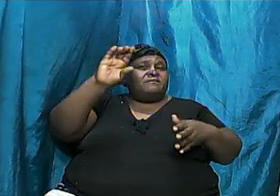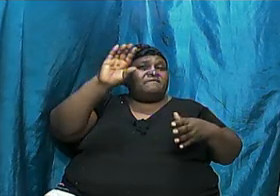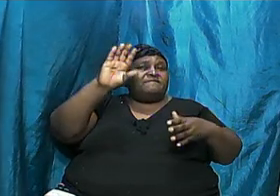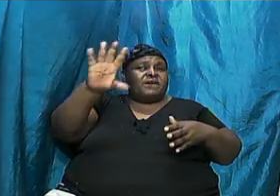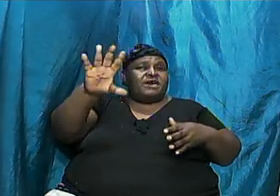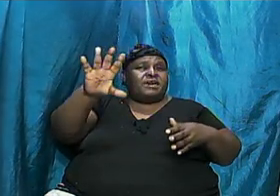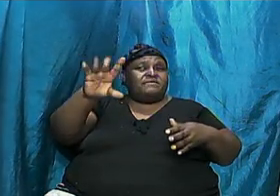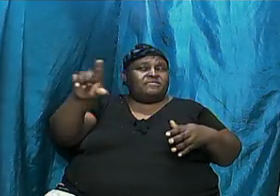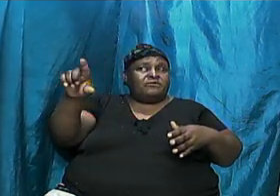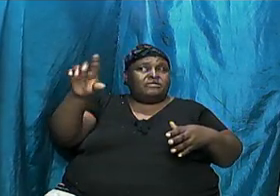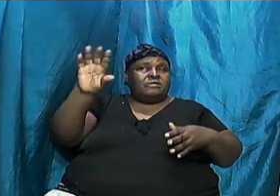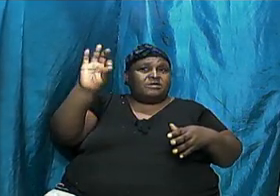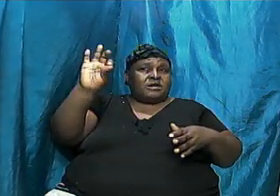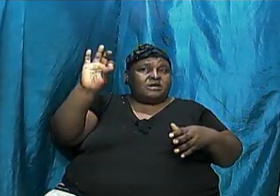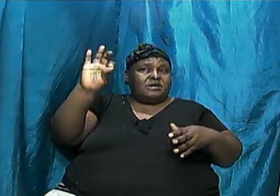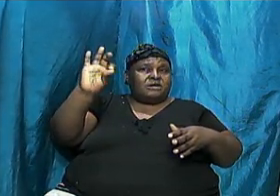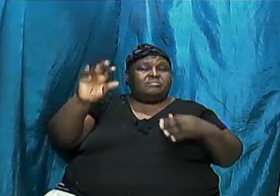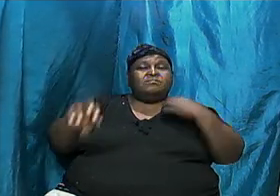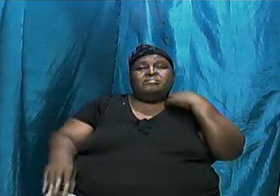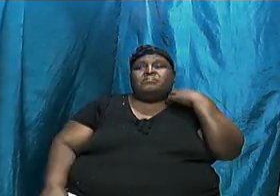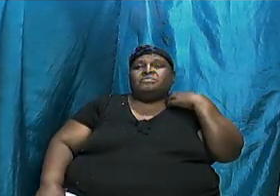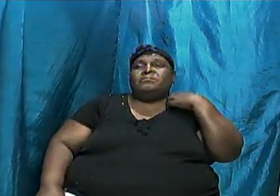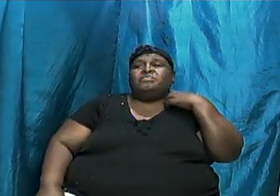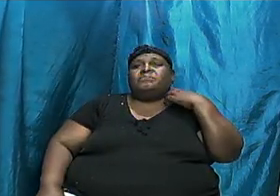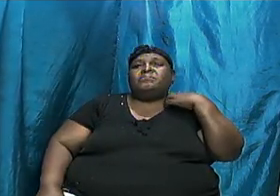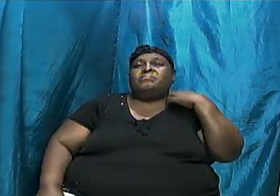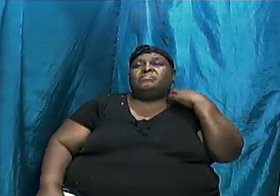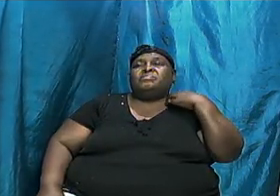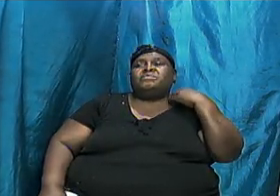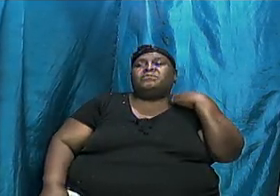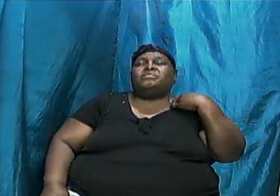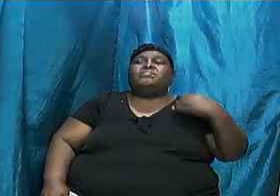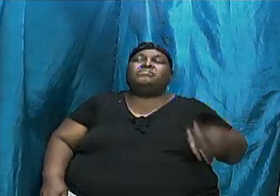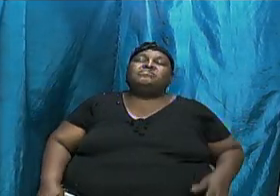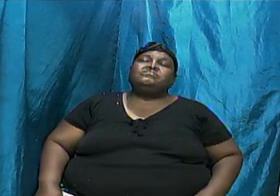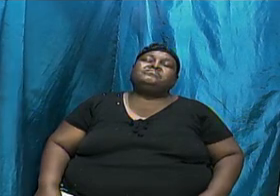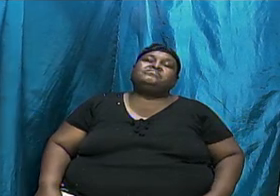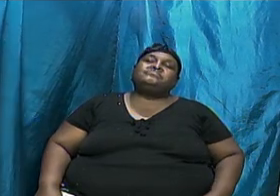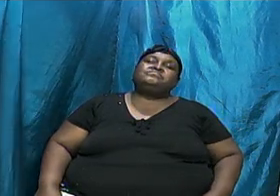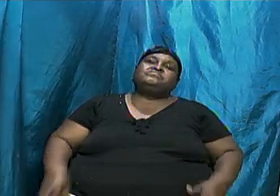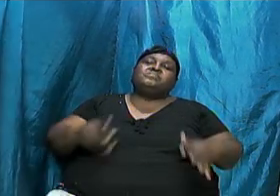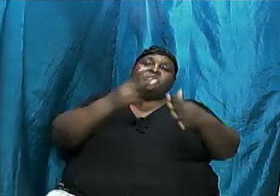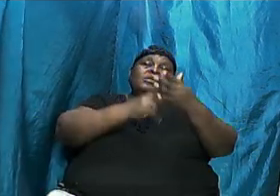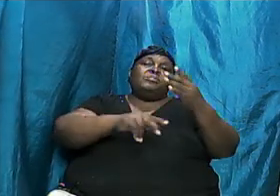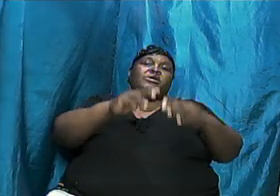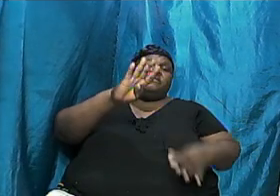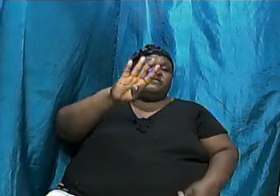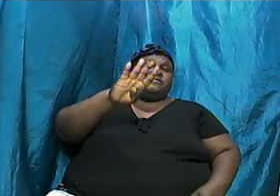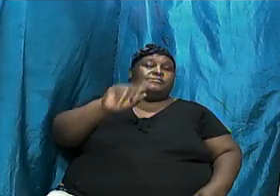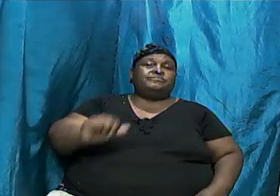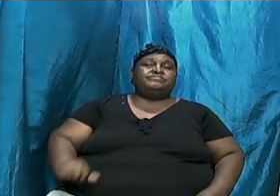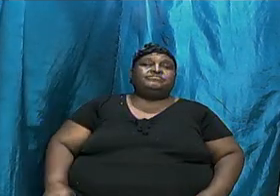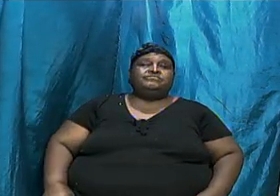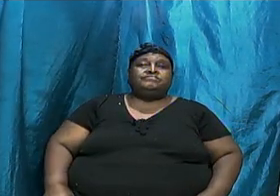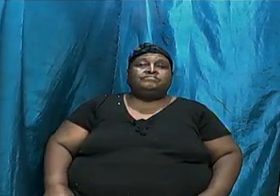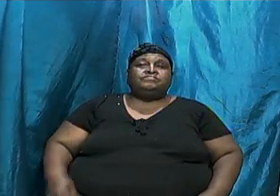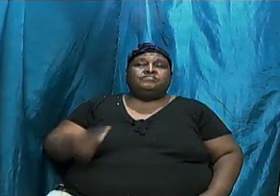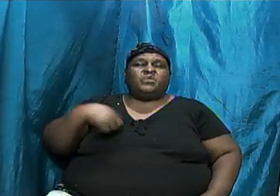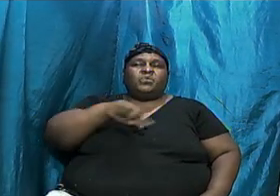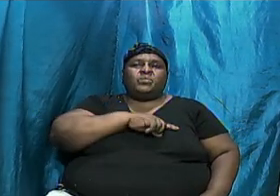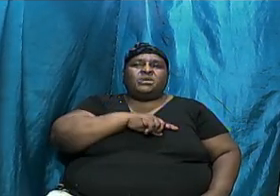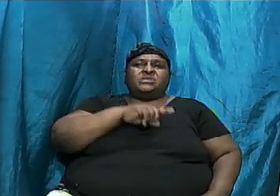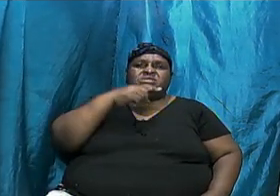flood. All right. So we are on Division 4. And we are talking